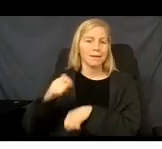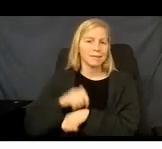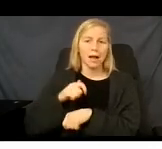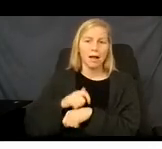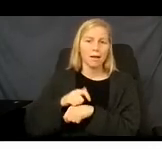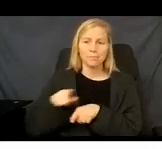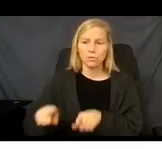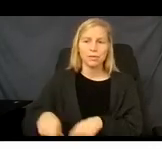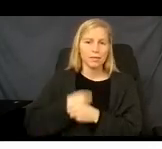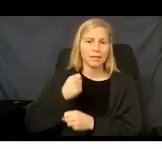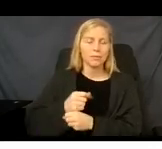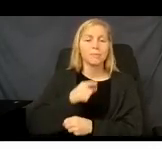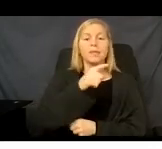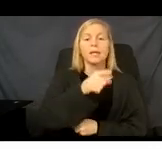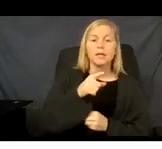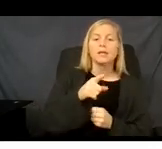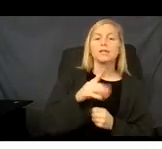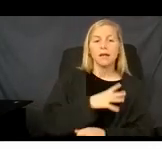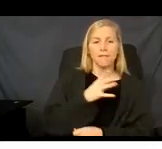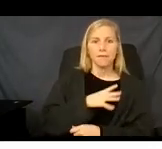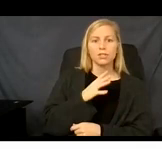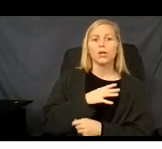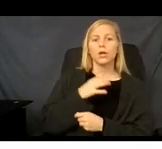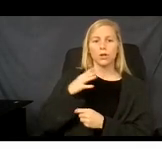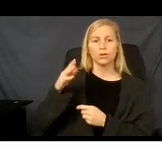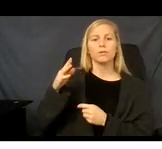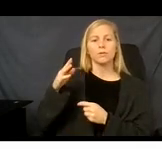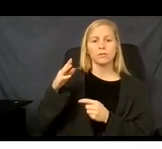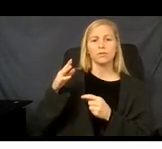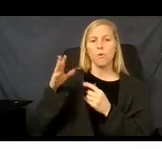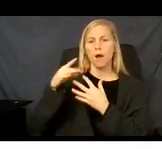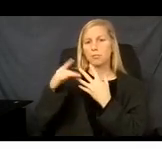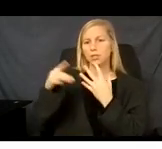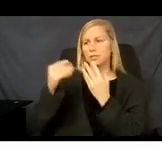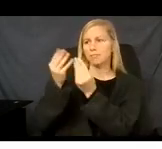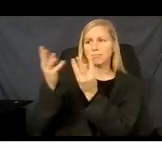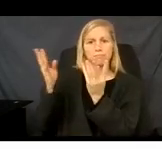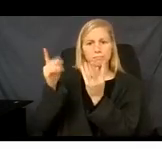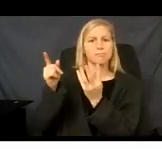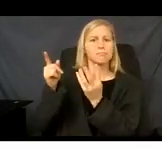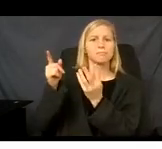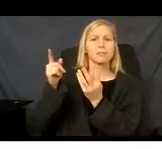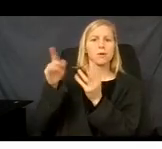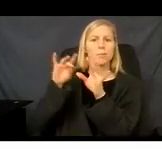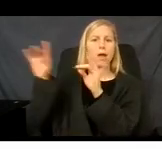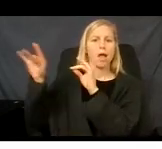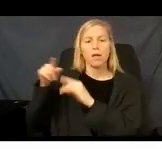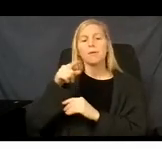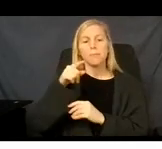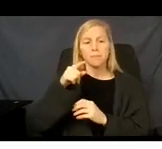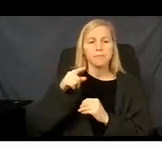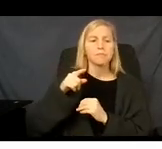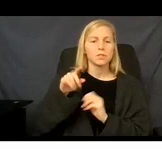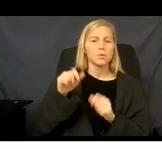about New York State of Health's official marketplace with their eligibility criteria and now to apply for coverage through the marketplace.